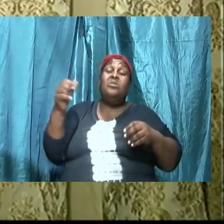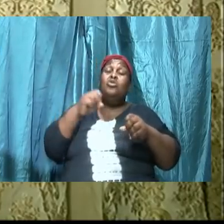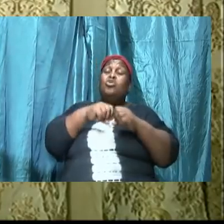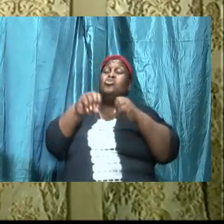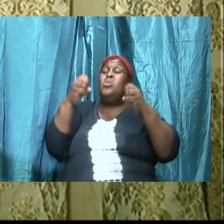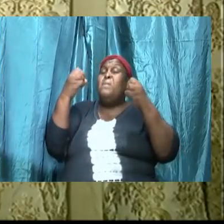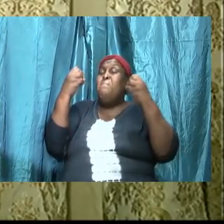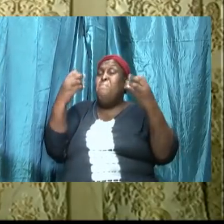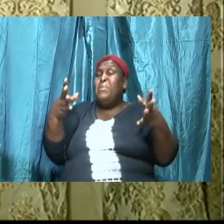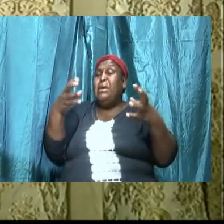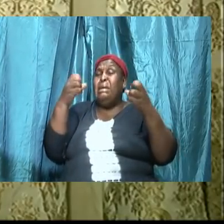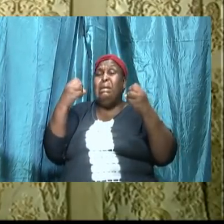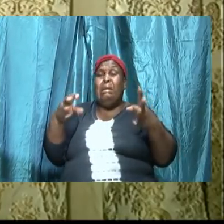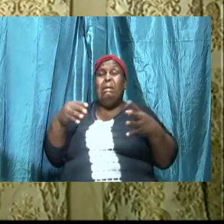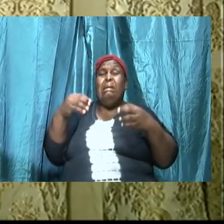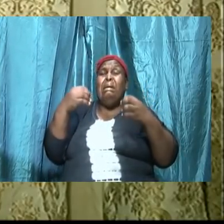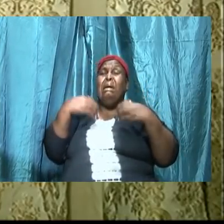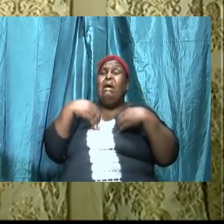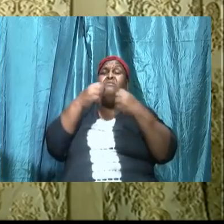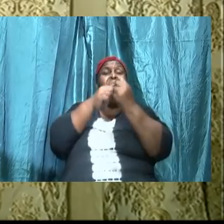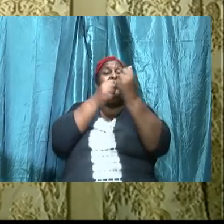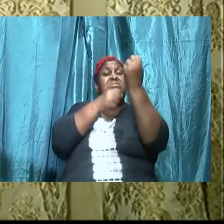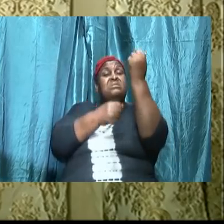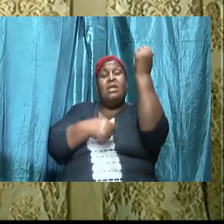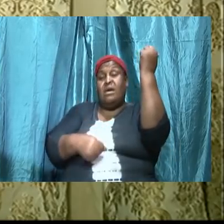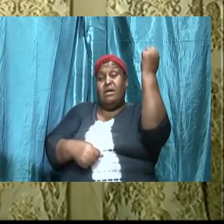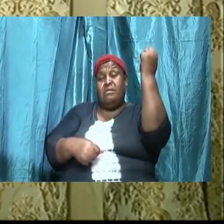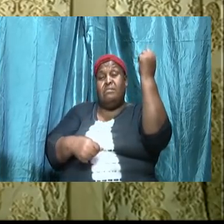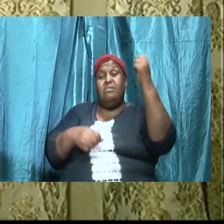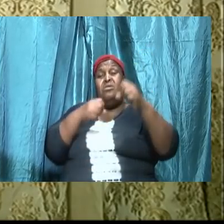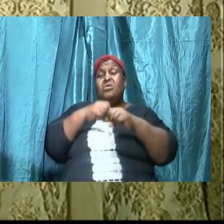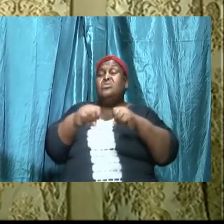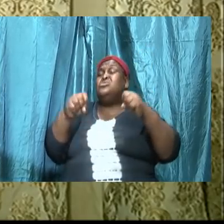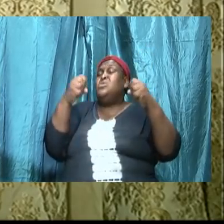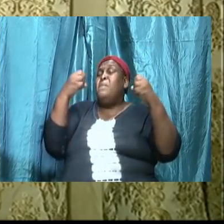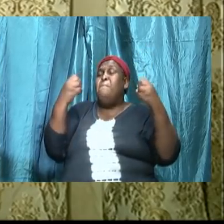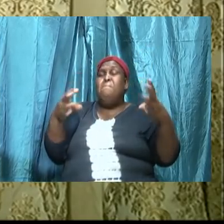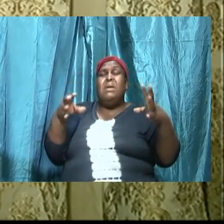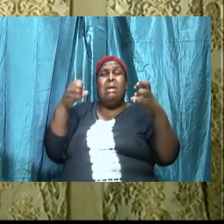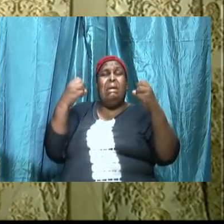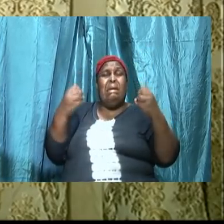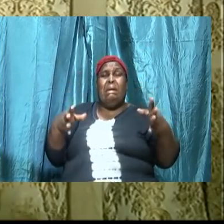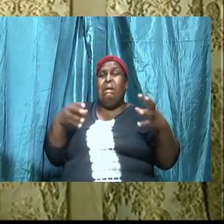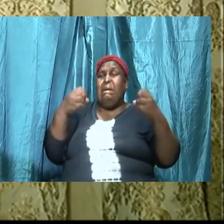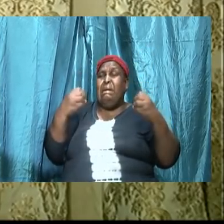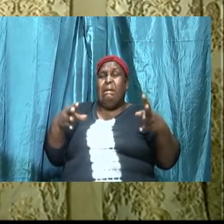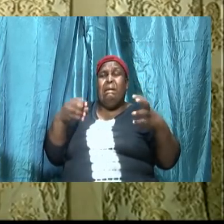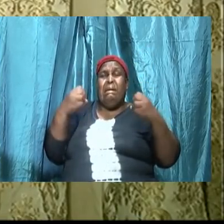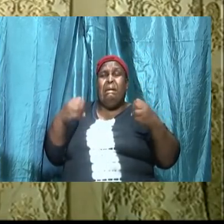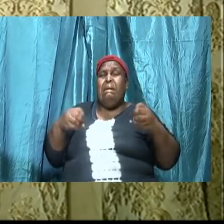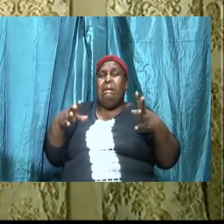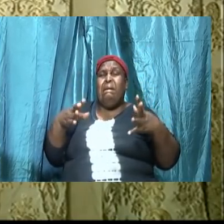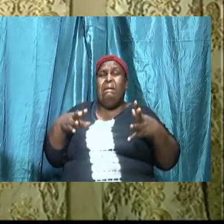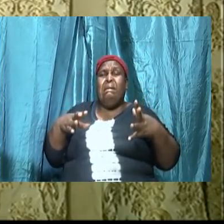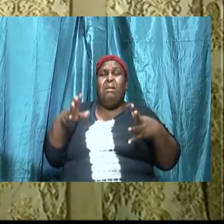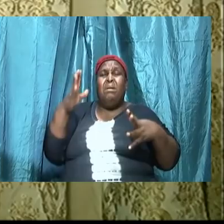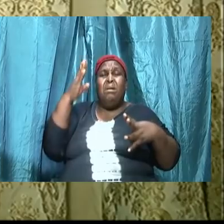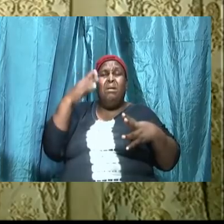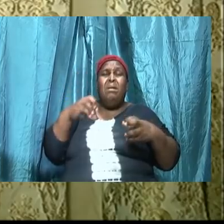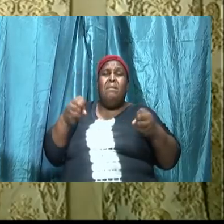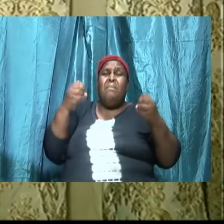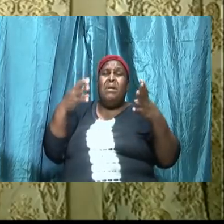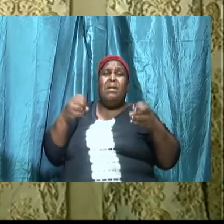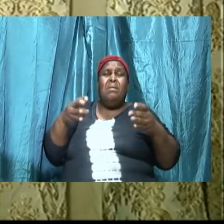many have fallen this is the reason why so many have gone astray they did not